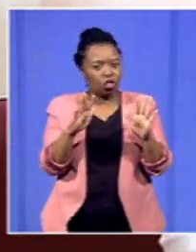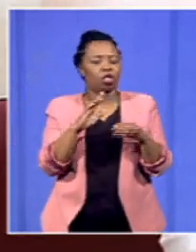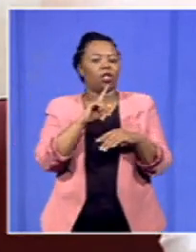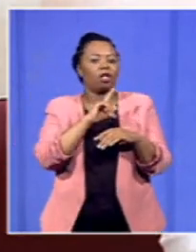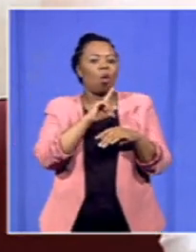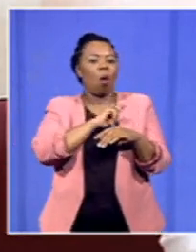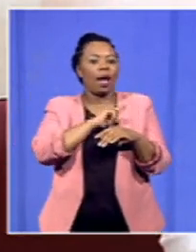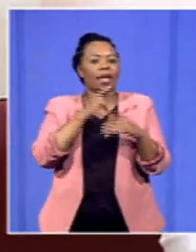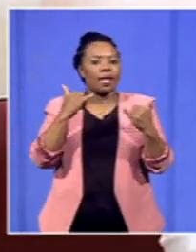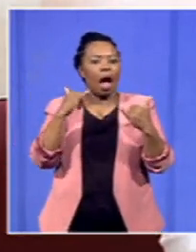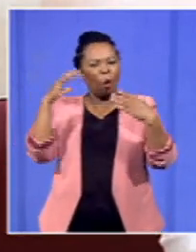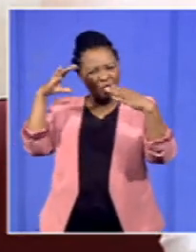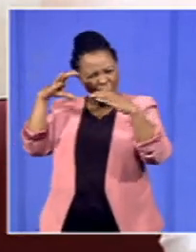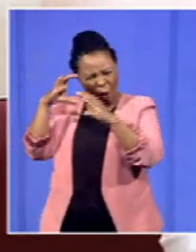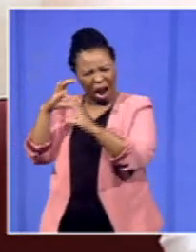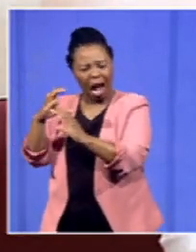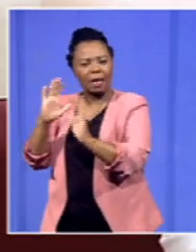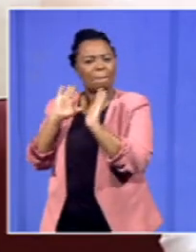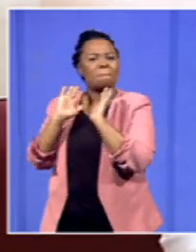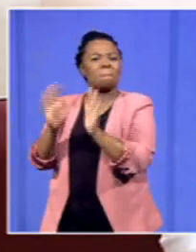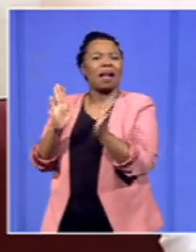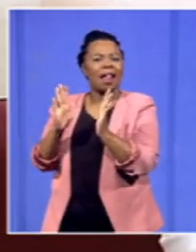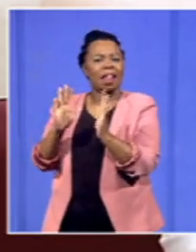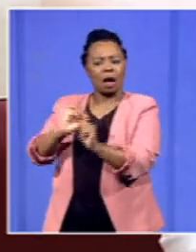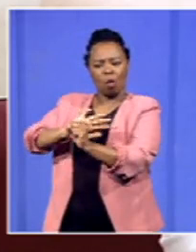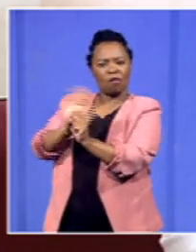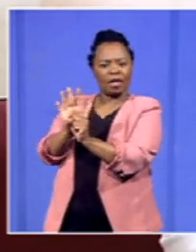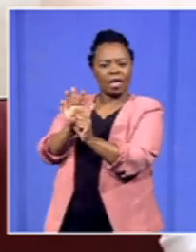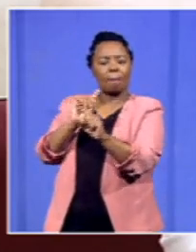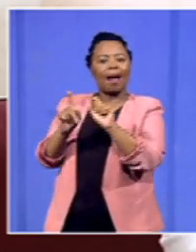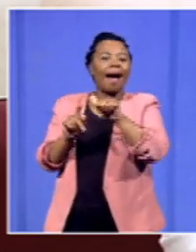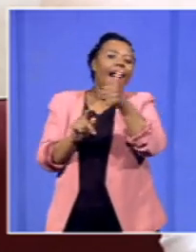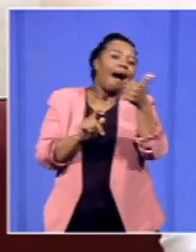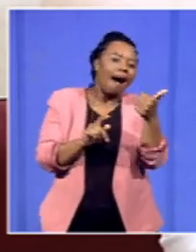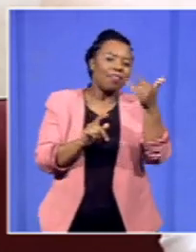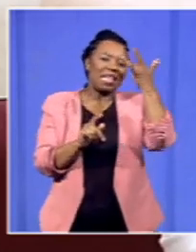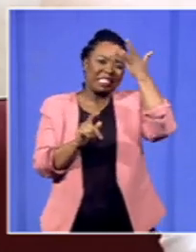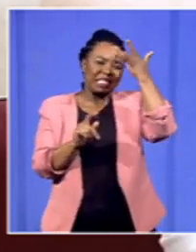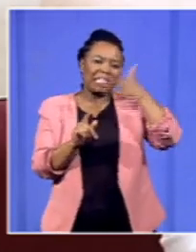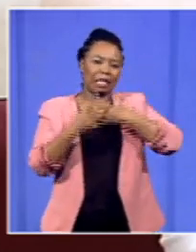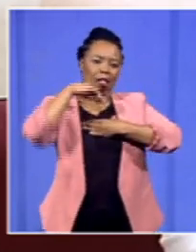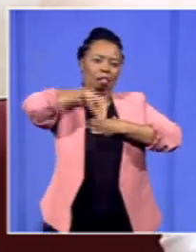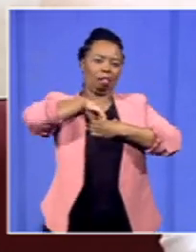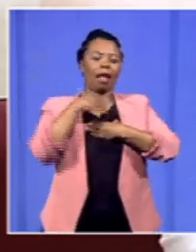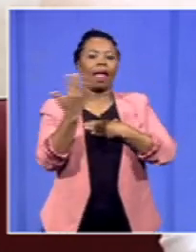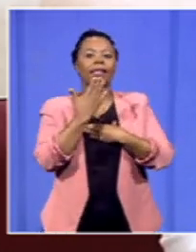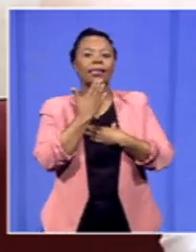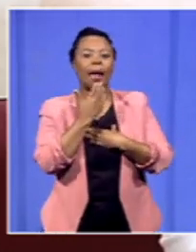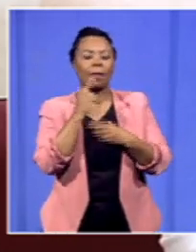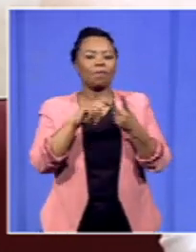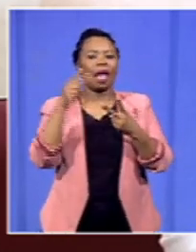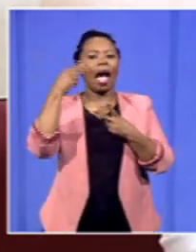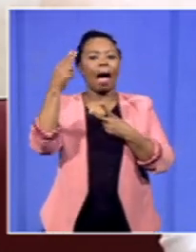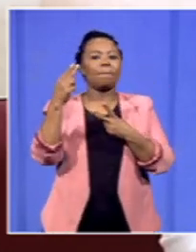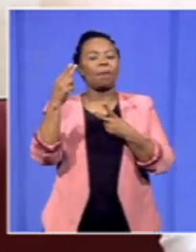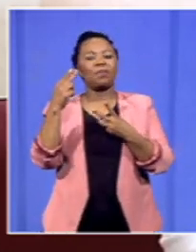COVID, it affected also those who have other chronic conditions such as with diabetes, hypertension, who